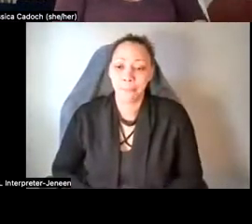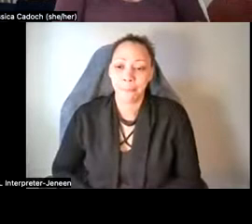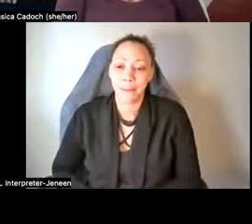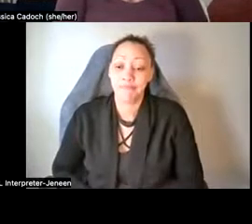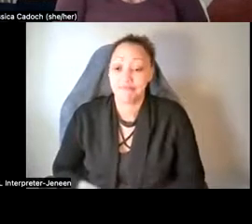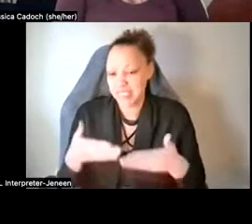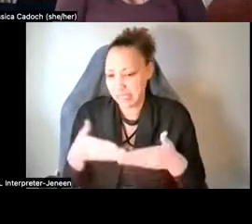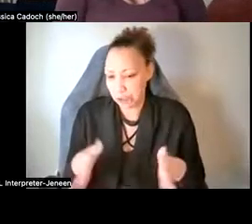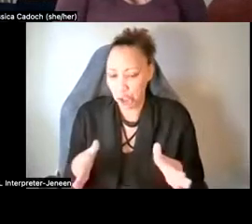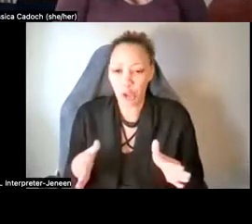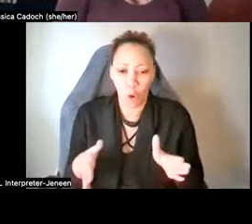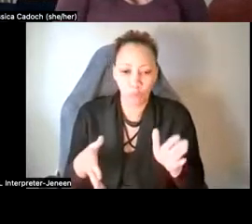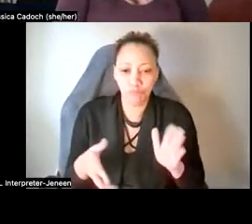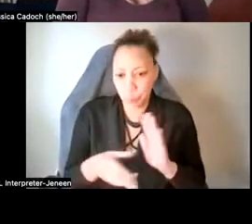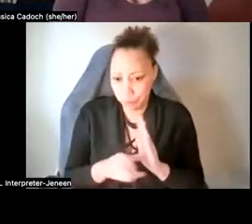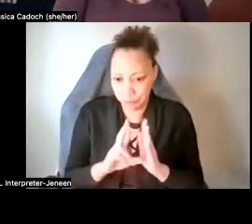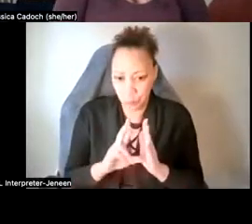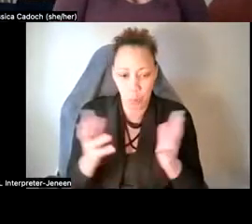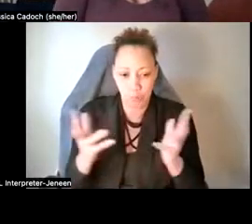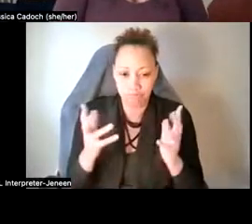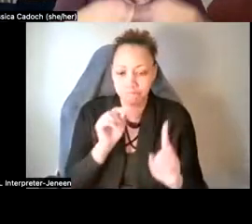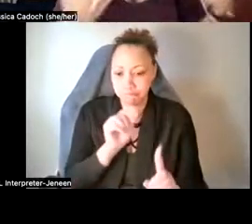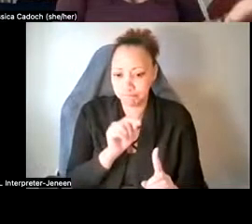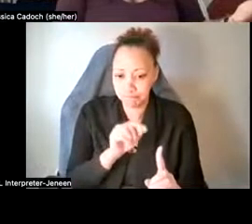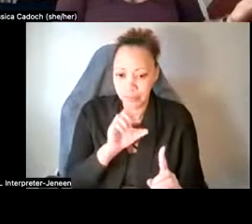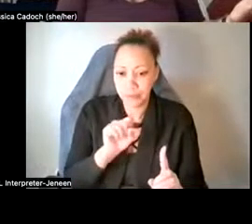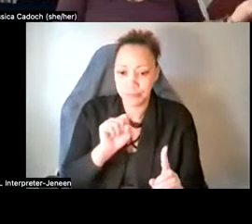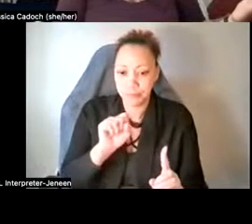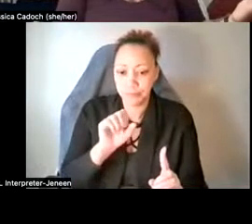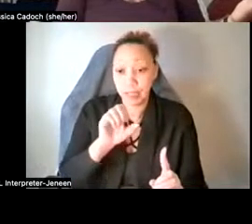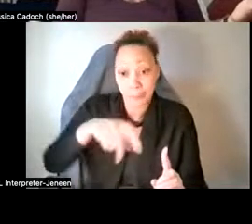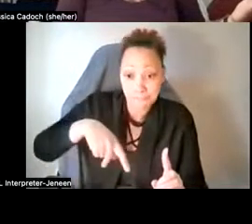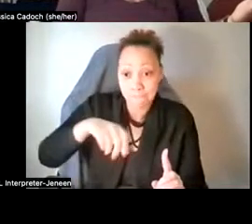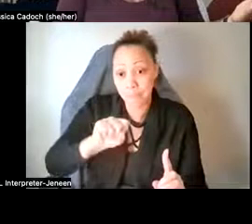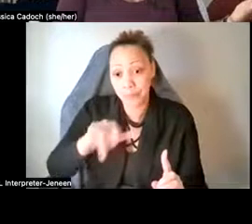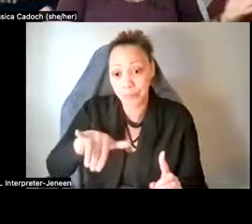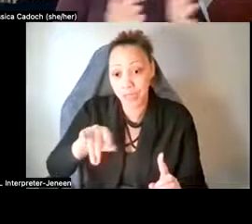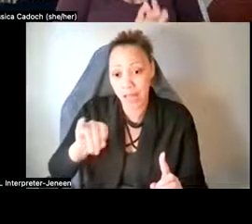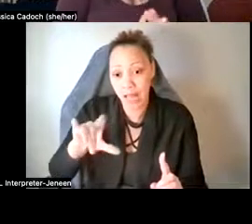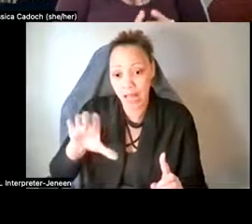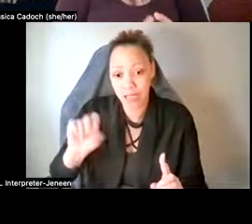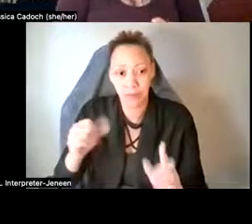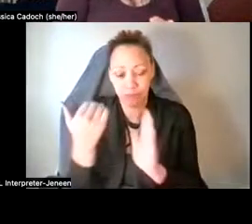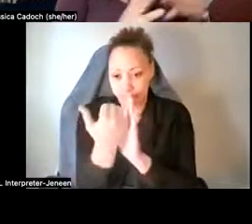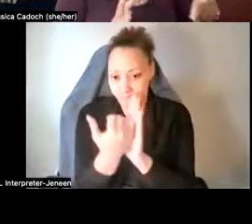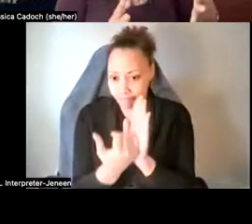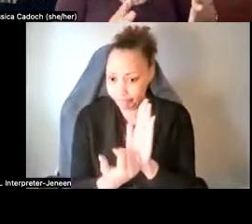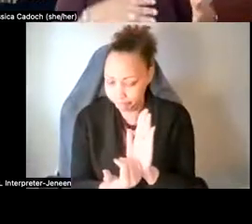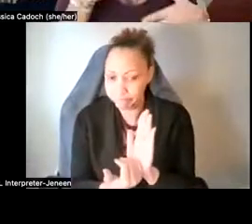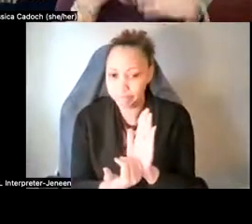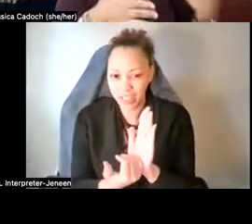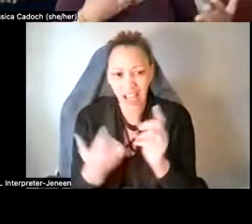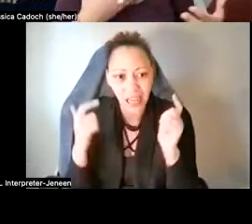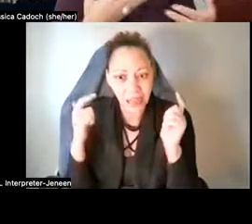overview of what psychedelics are, um, and then over here we have a long list of all the psychedelics, um, it's a lot of